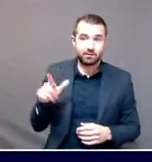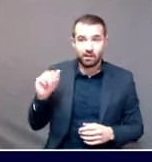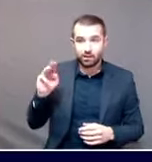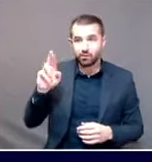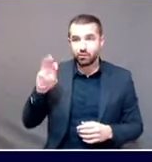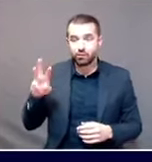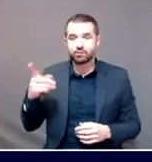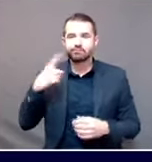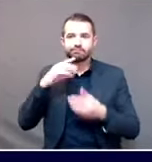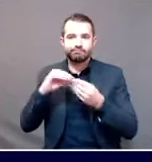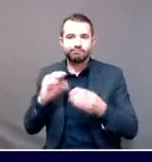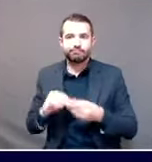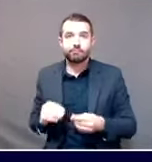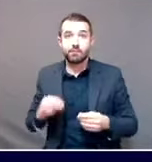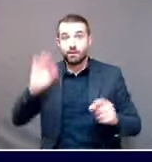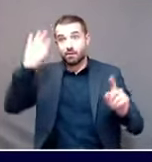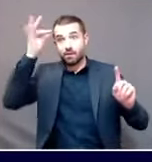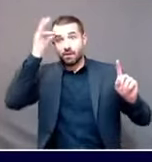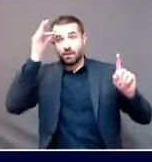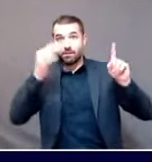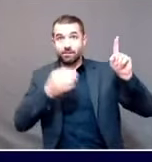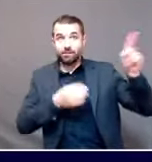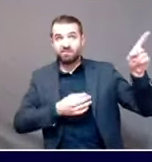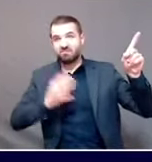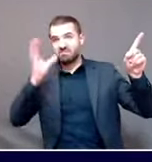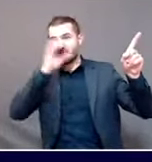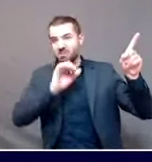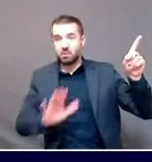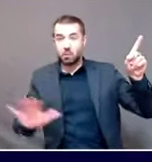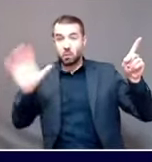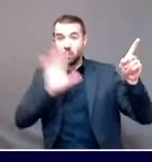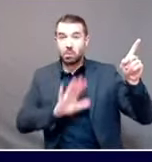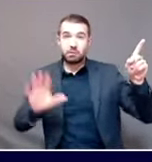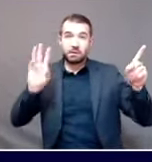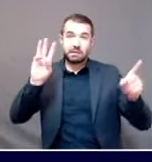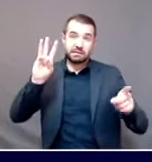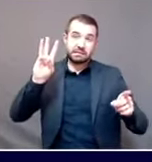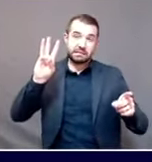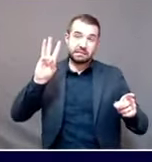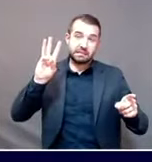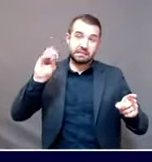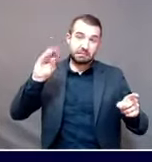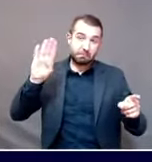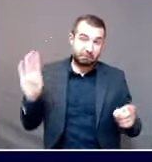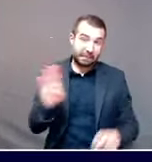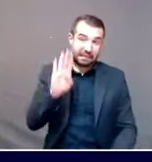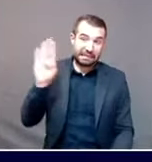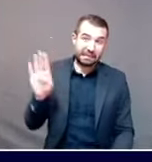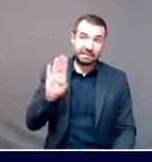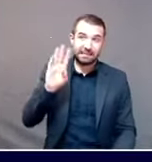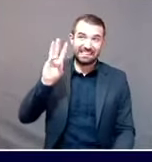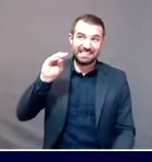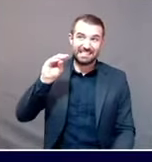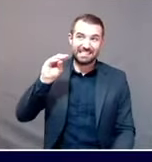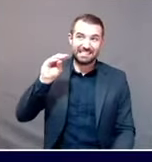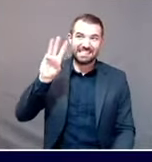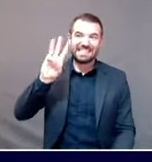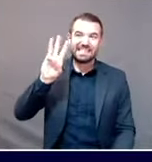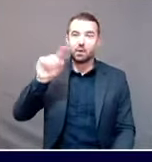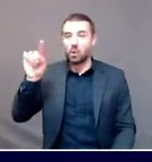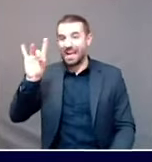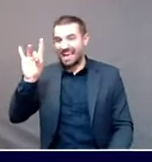as a down payment. It's, again, hard to say without knowing some of the precise details. But it is a